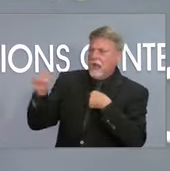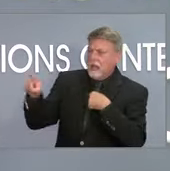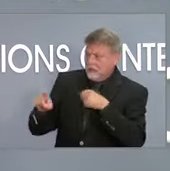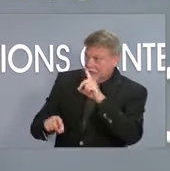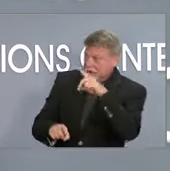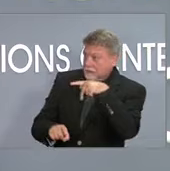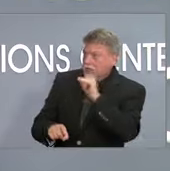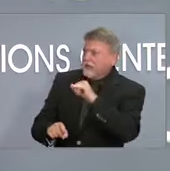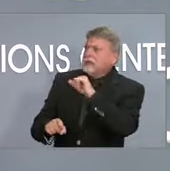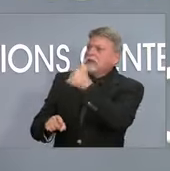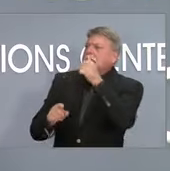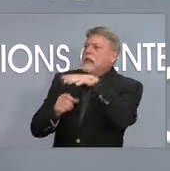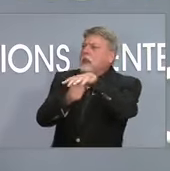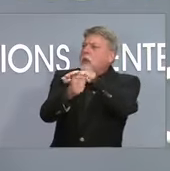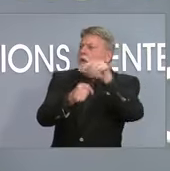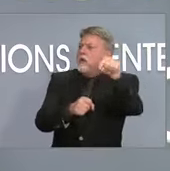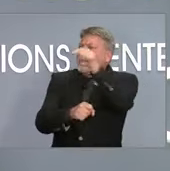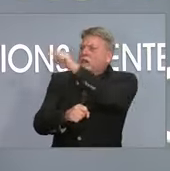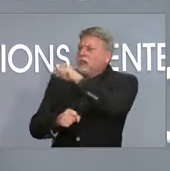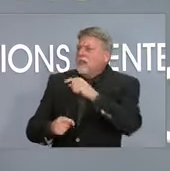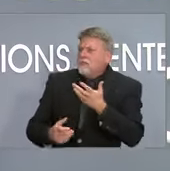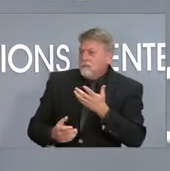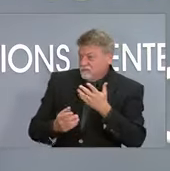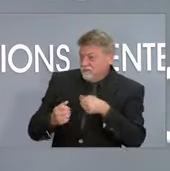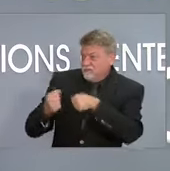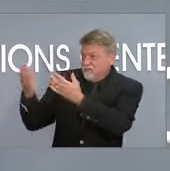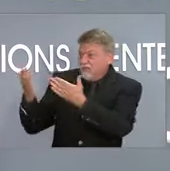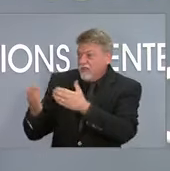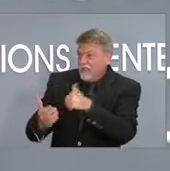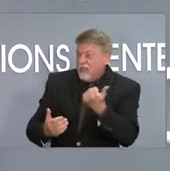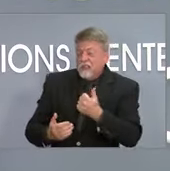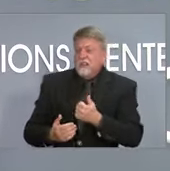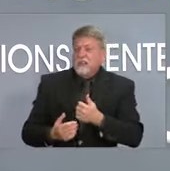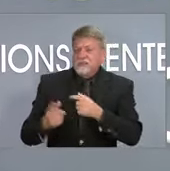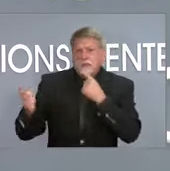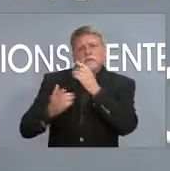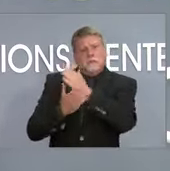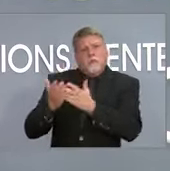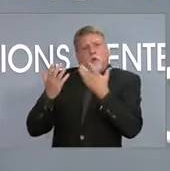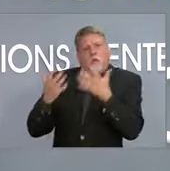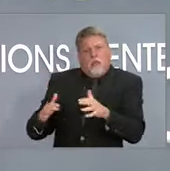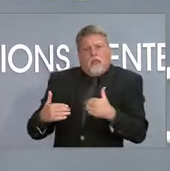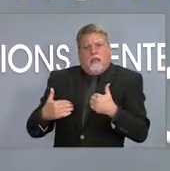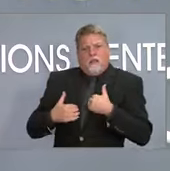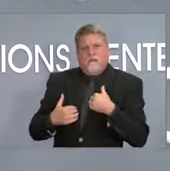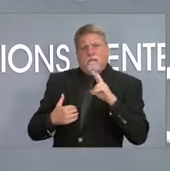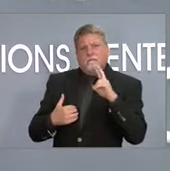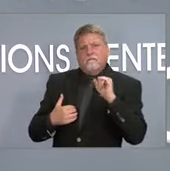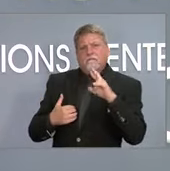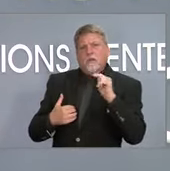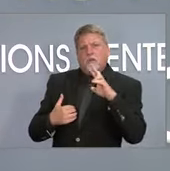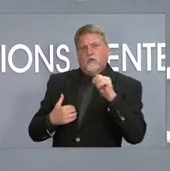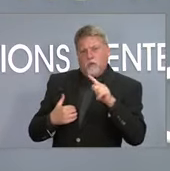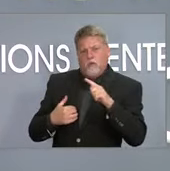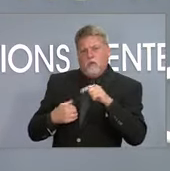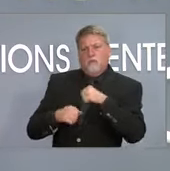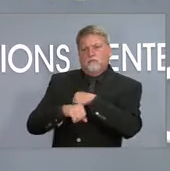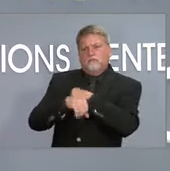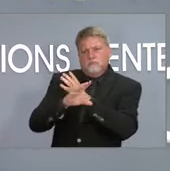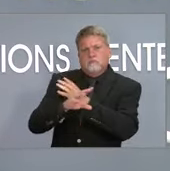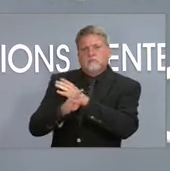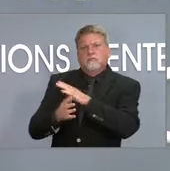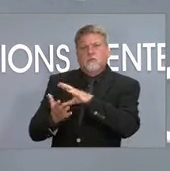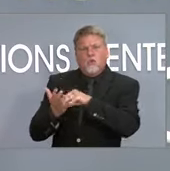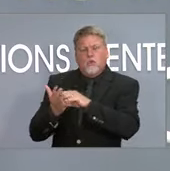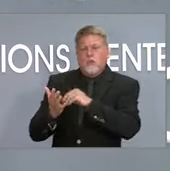have some online learning, but zero have sent in a formal plan due by October 1st. And I know